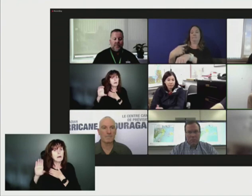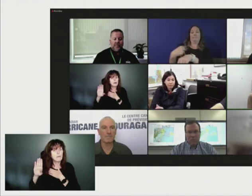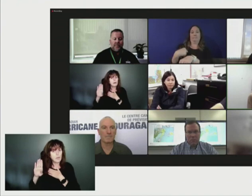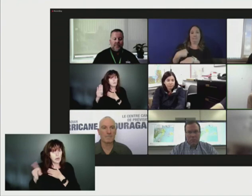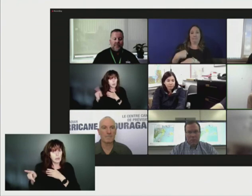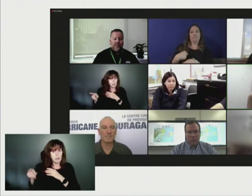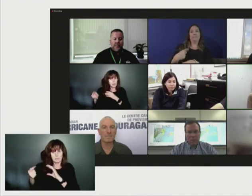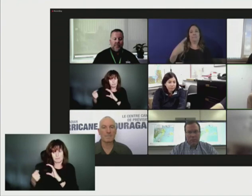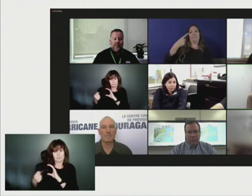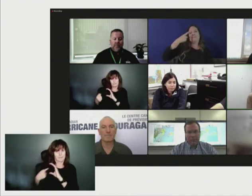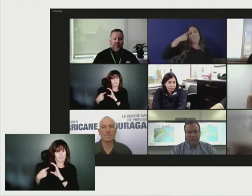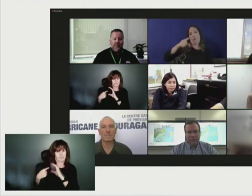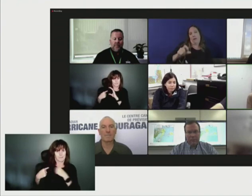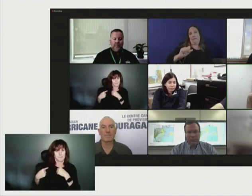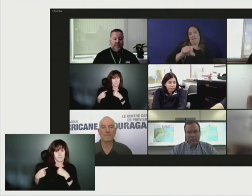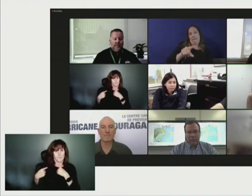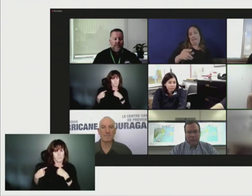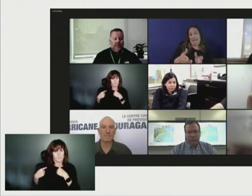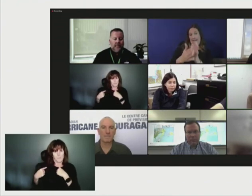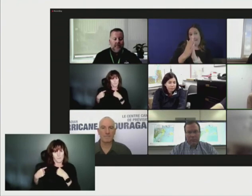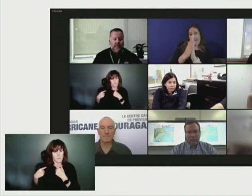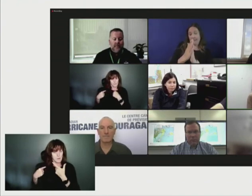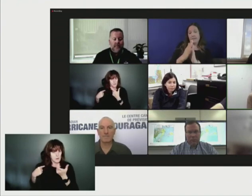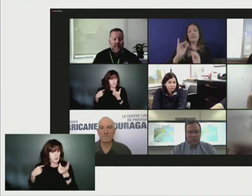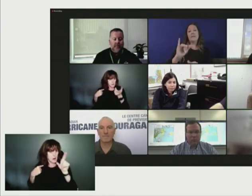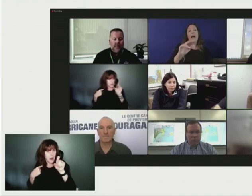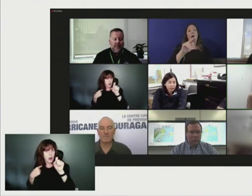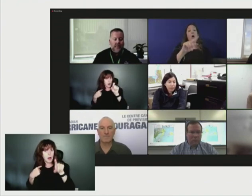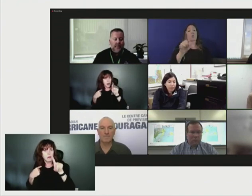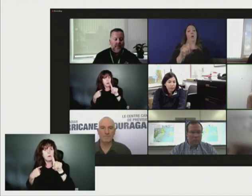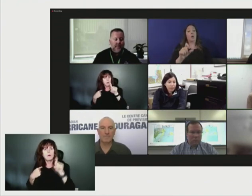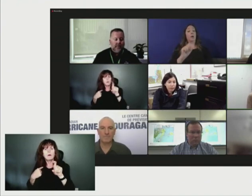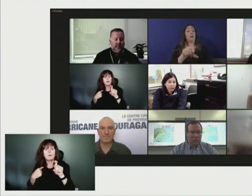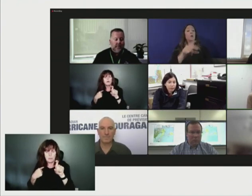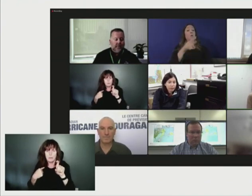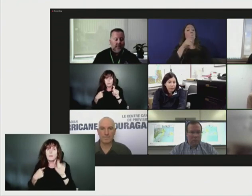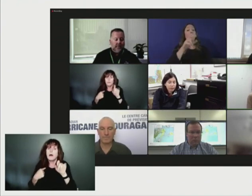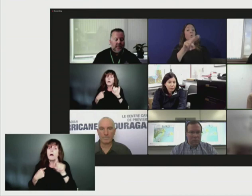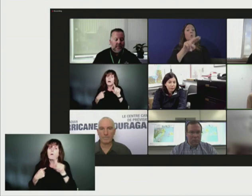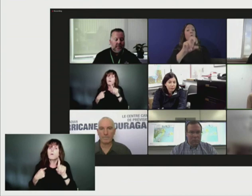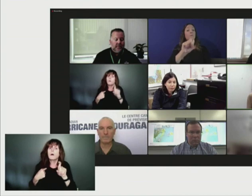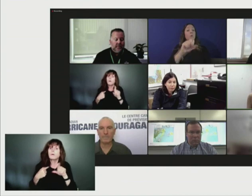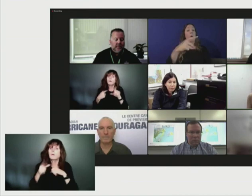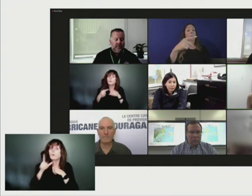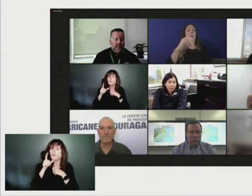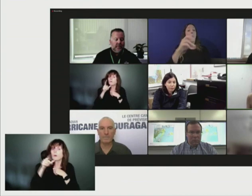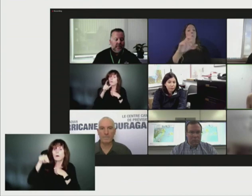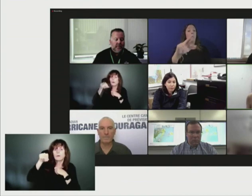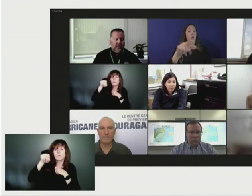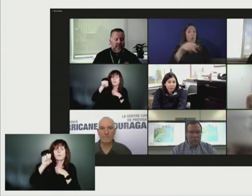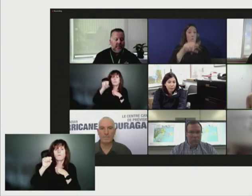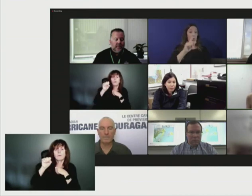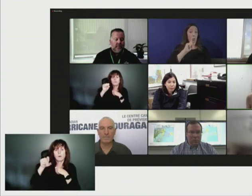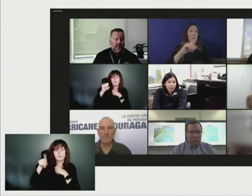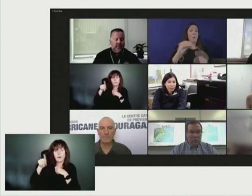behalf. This question is for Nova Scotia Power. Are you sending any additional crews to Cape Breton?